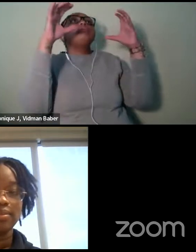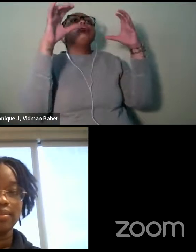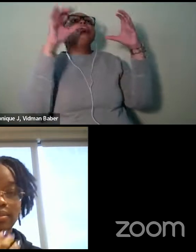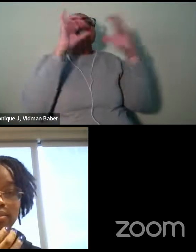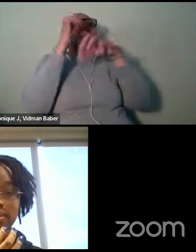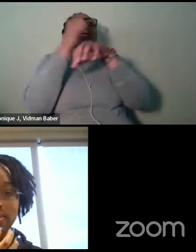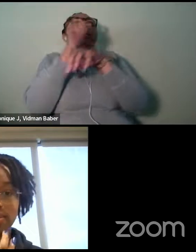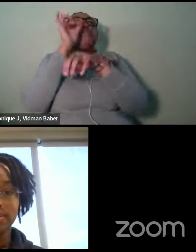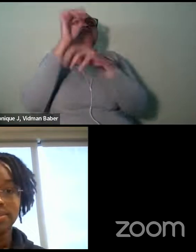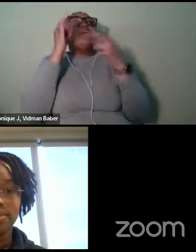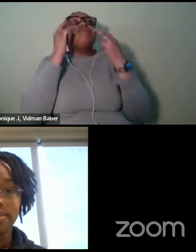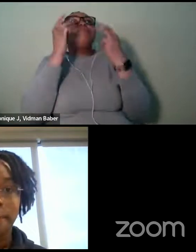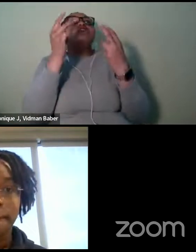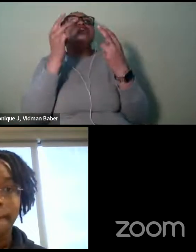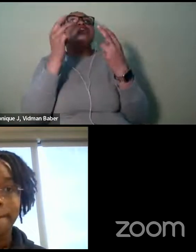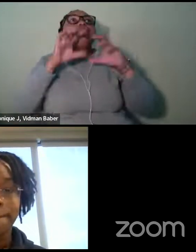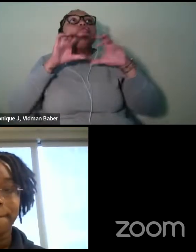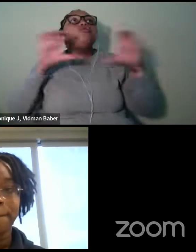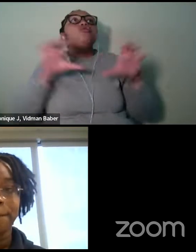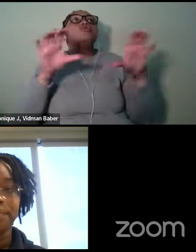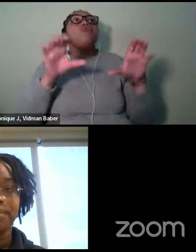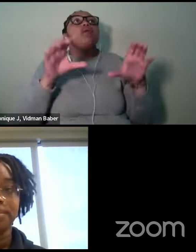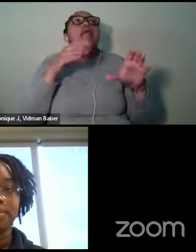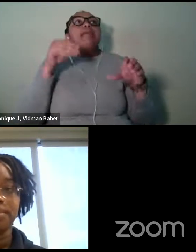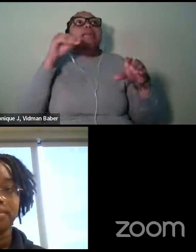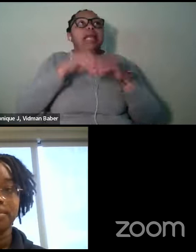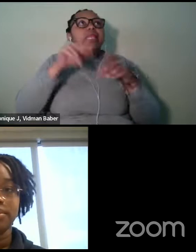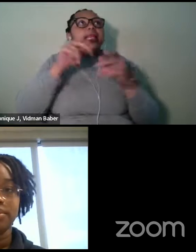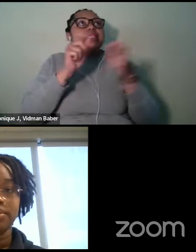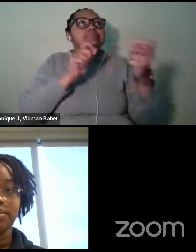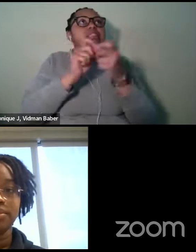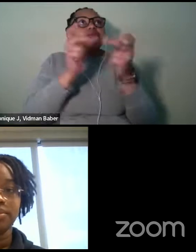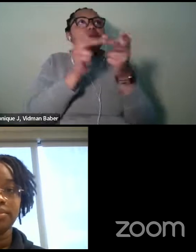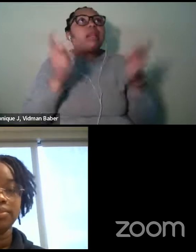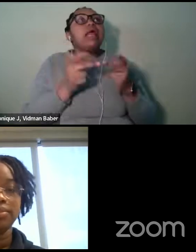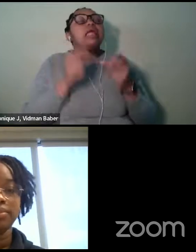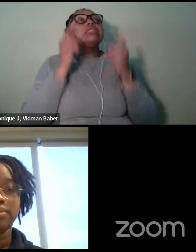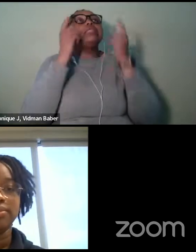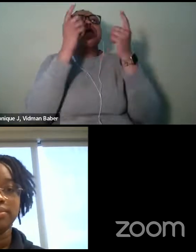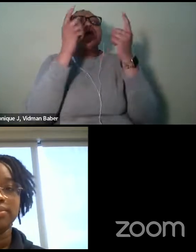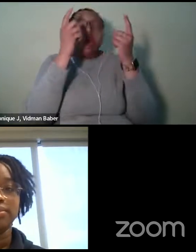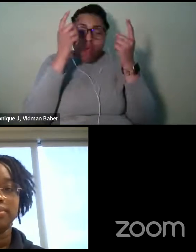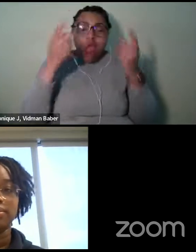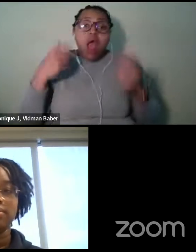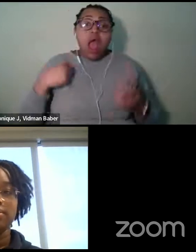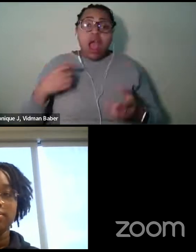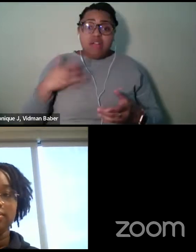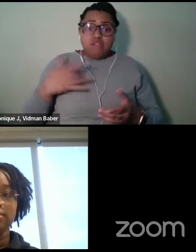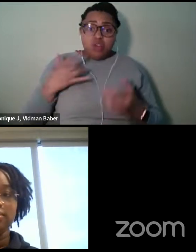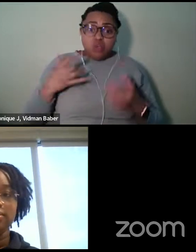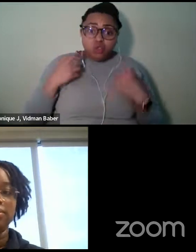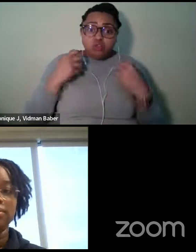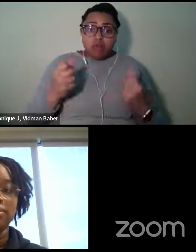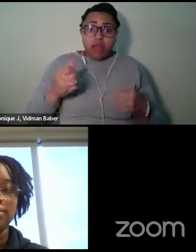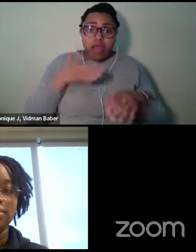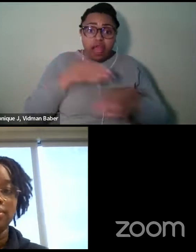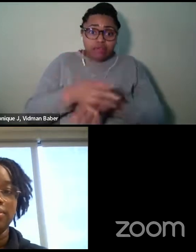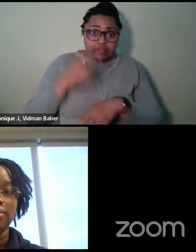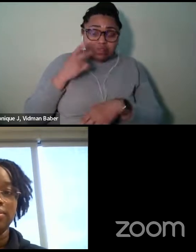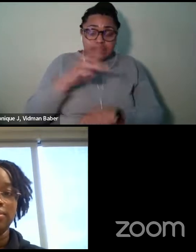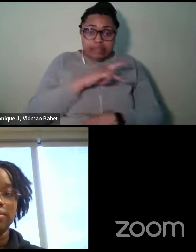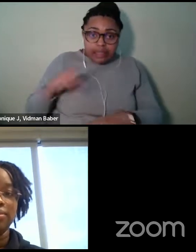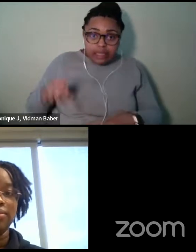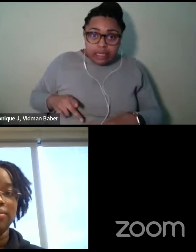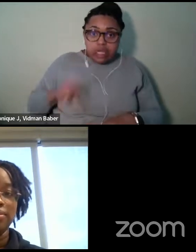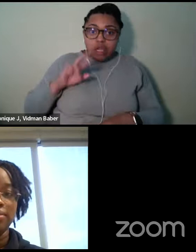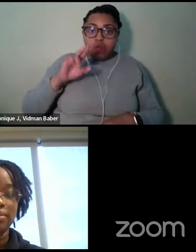or being in that place. Um, I, I especially feel that strongly after seeing King Richard and seeing the Serena